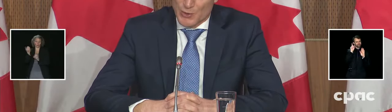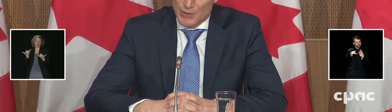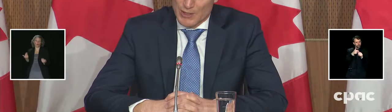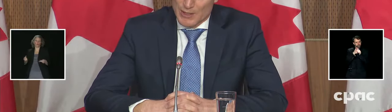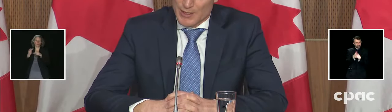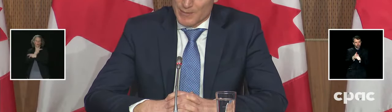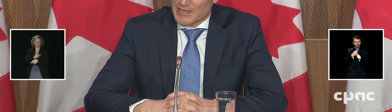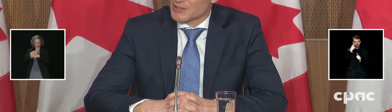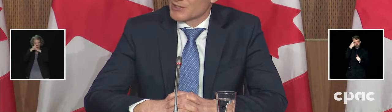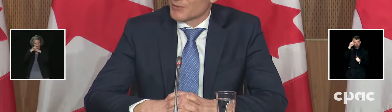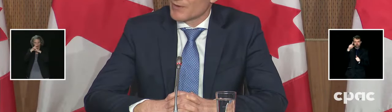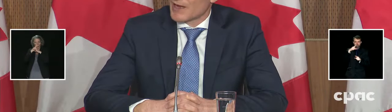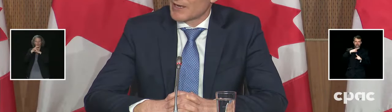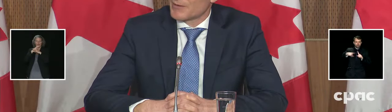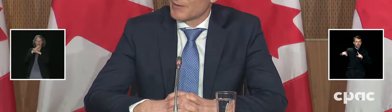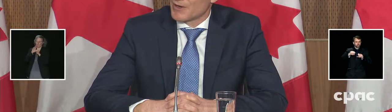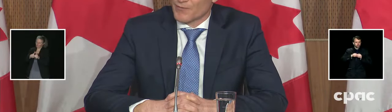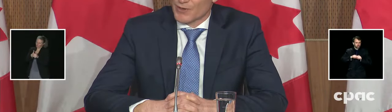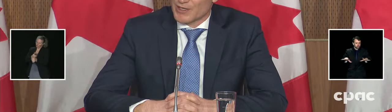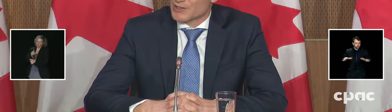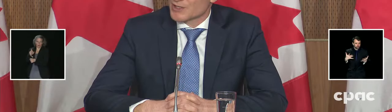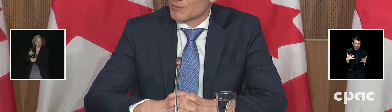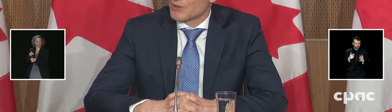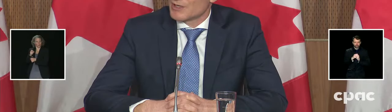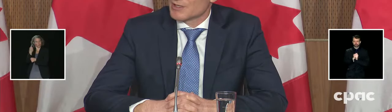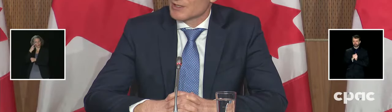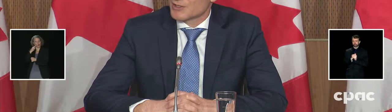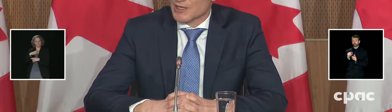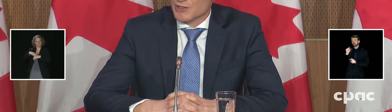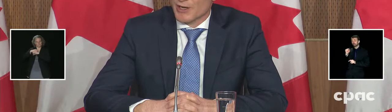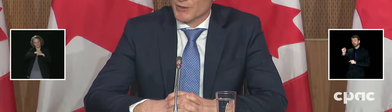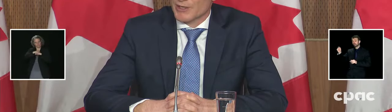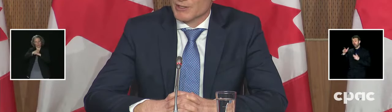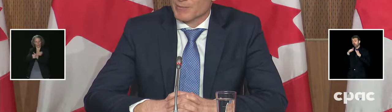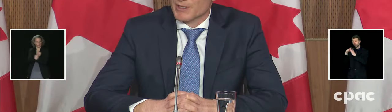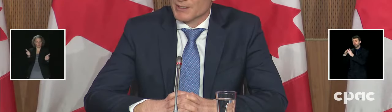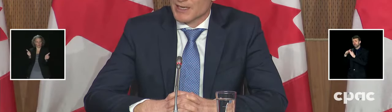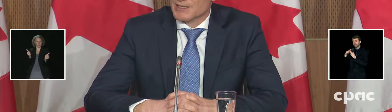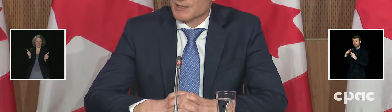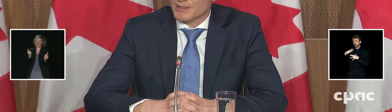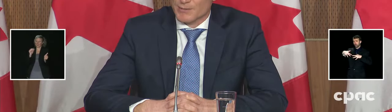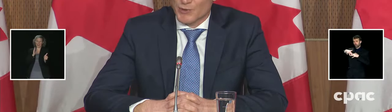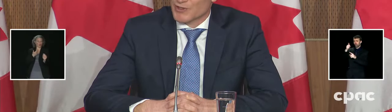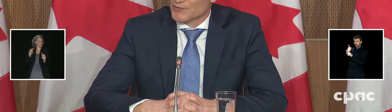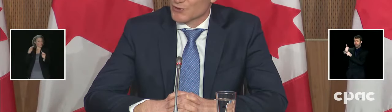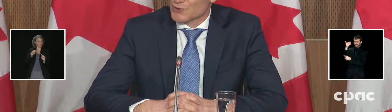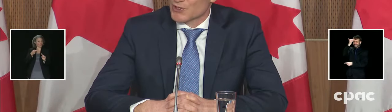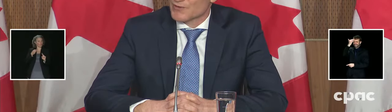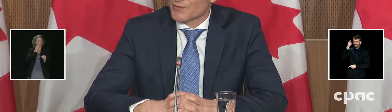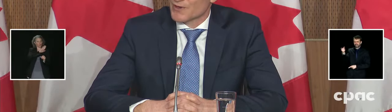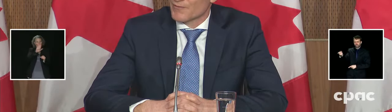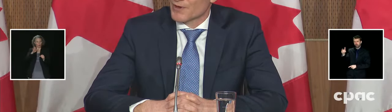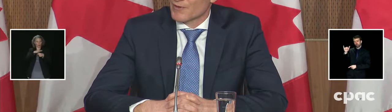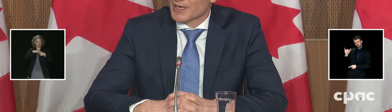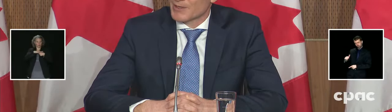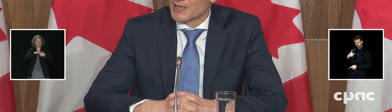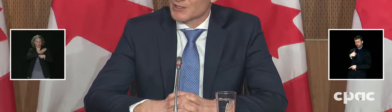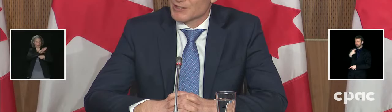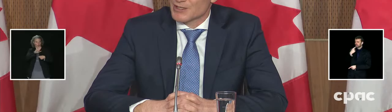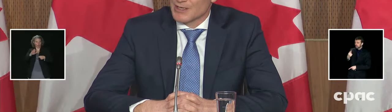And so the message that we've had for Indigenous communities is to trust your health leadership because that's the most trustful source of